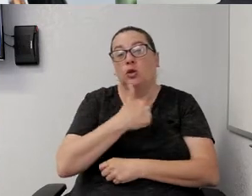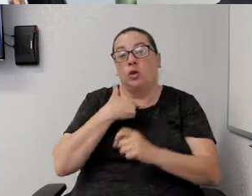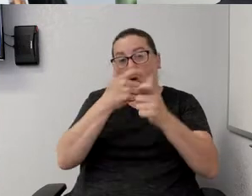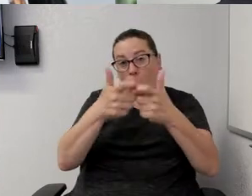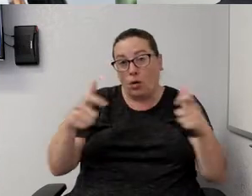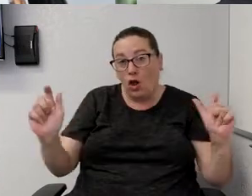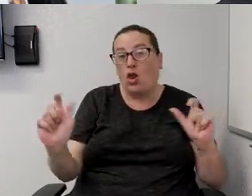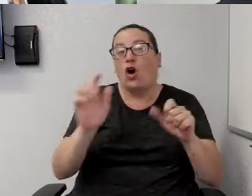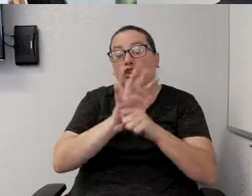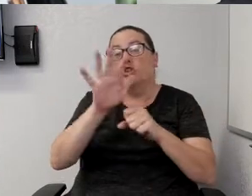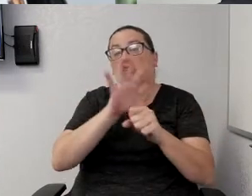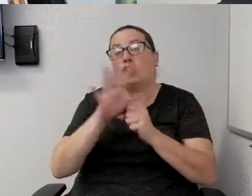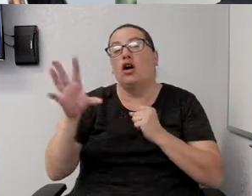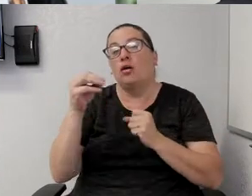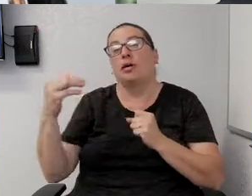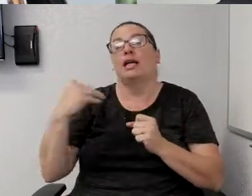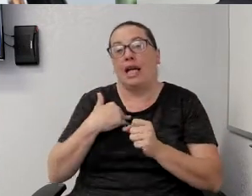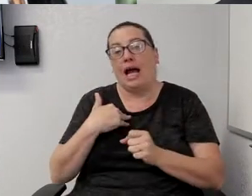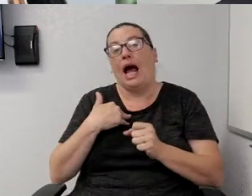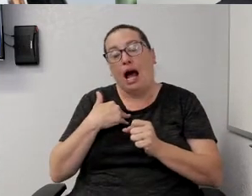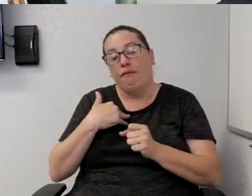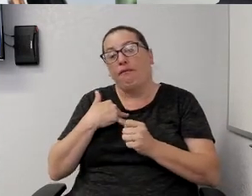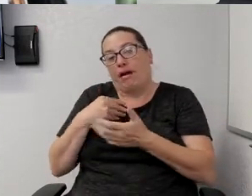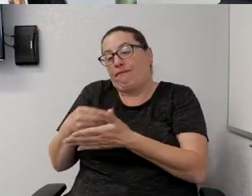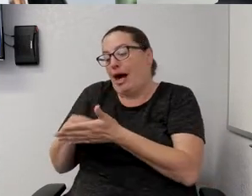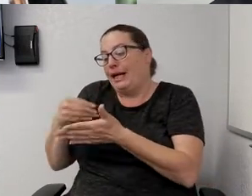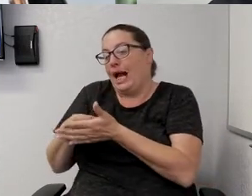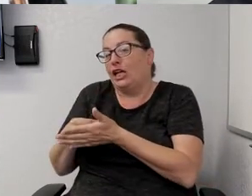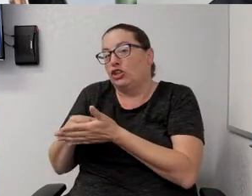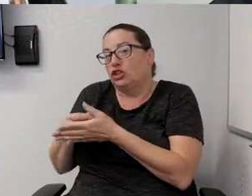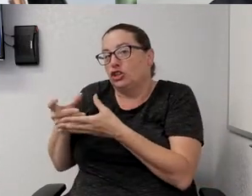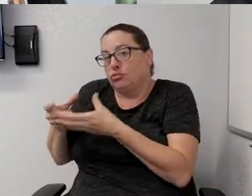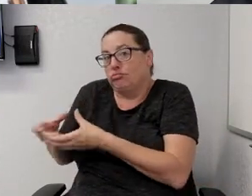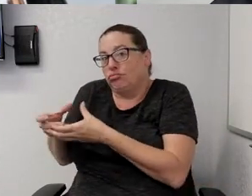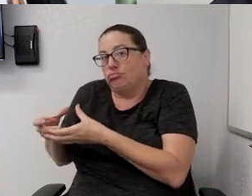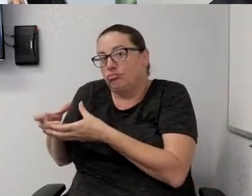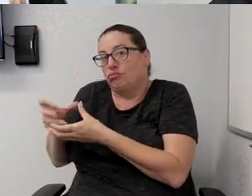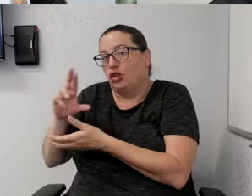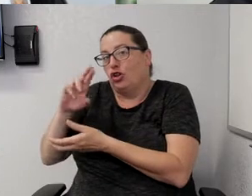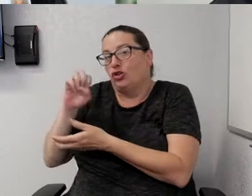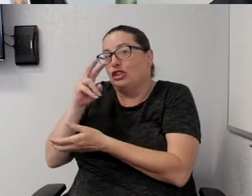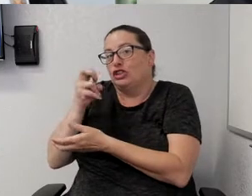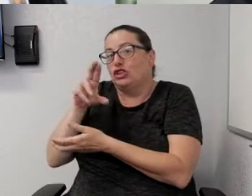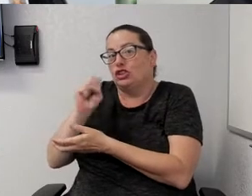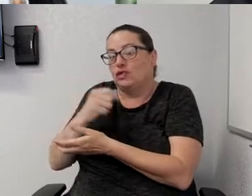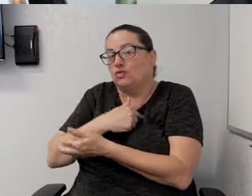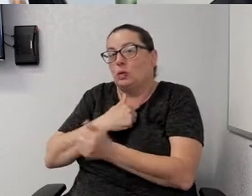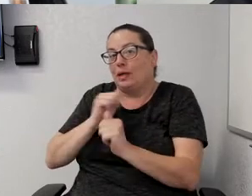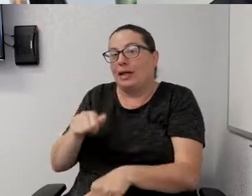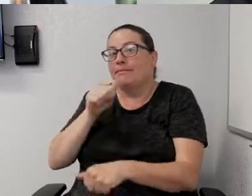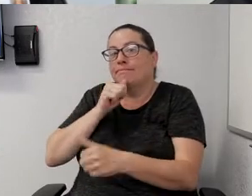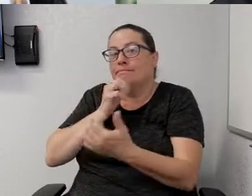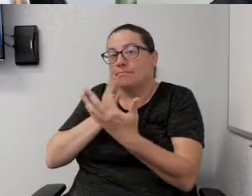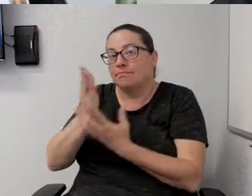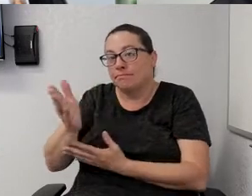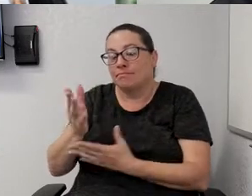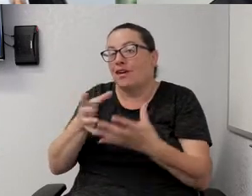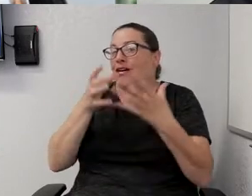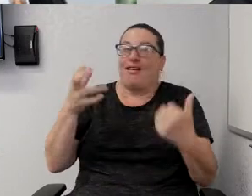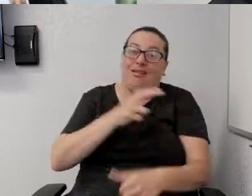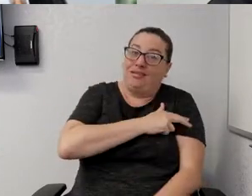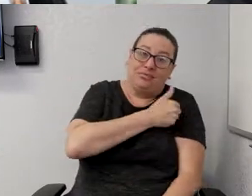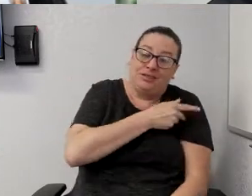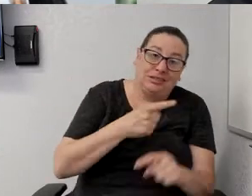financial reserves that we can weather this. But a lot of hospitals can't. And you will see a lot of hospitals close.